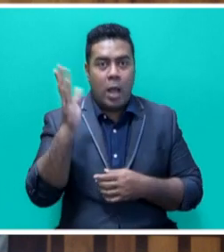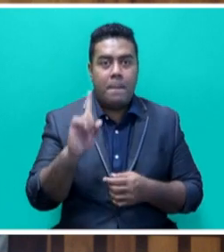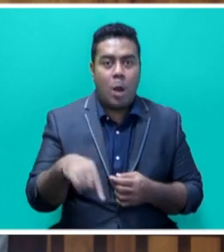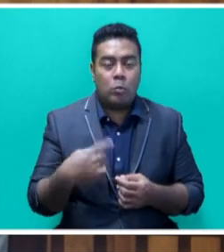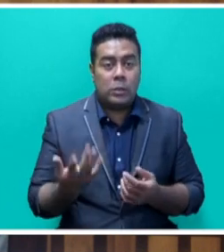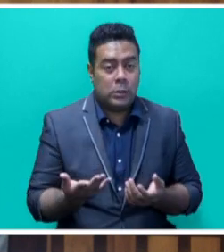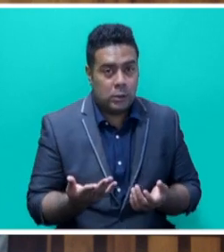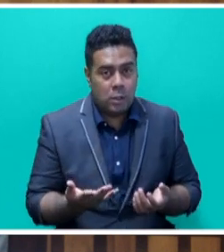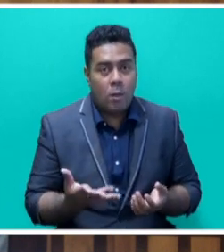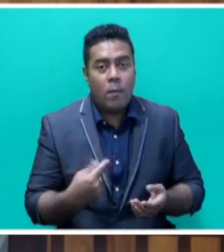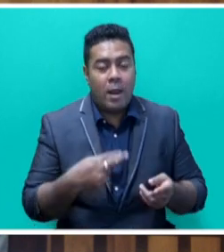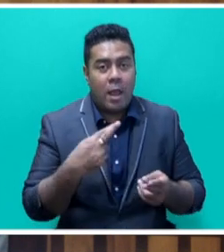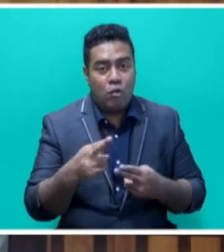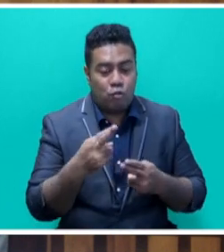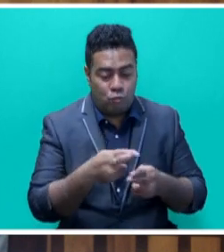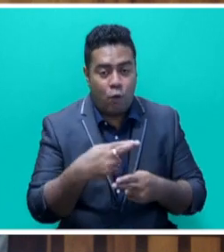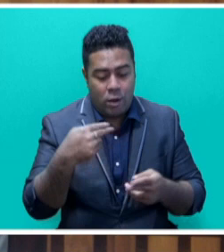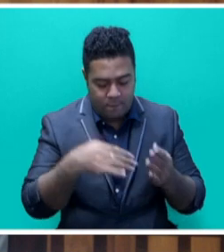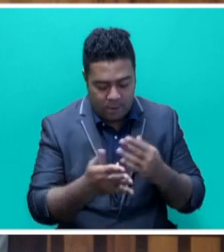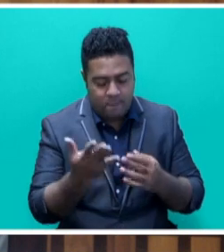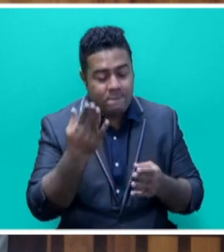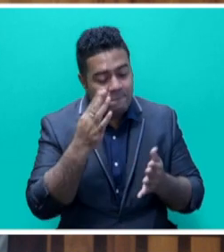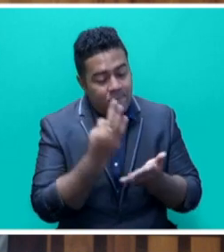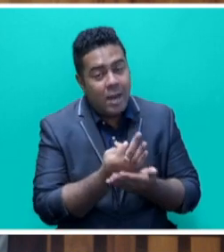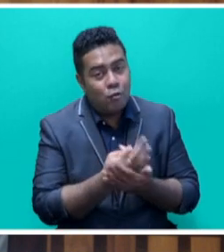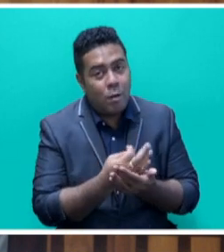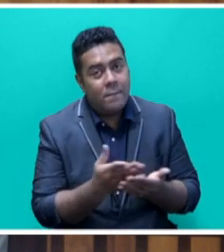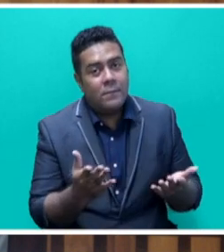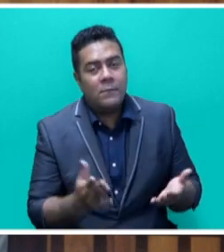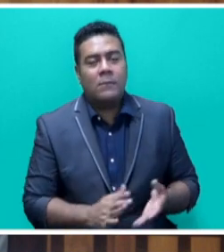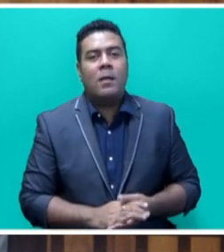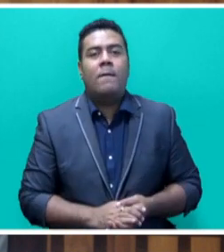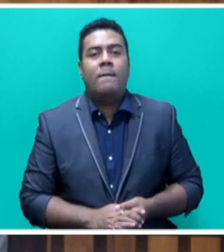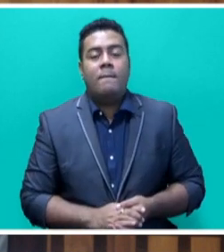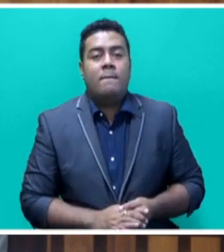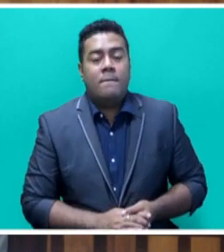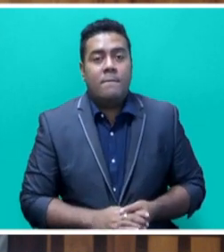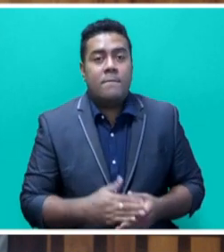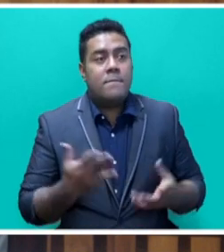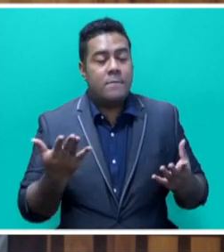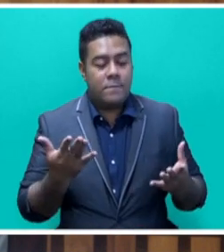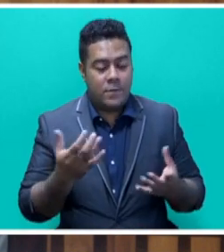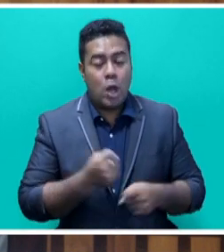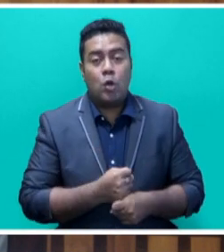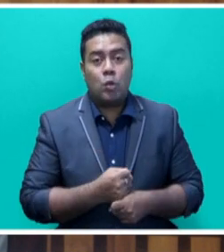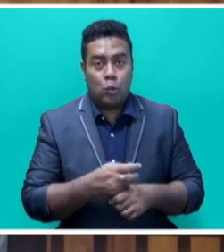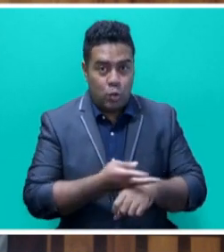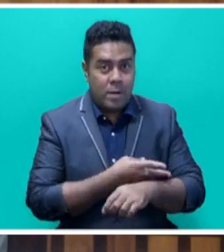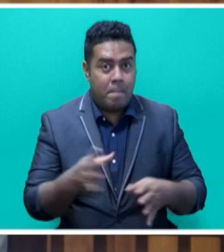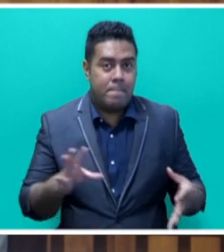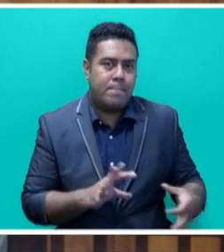ocean policy through innovative financing mechanisms. Based on Fiji's successful issuance of a green bond in 2017,